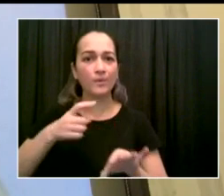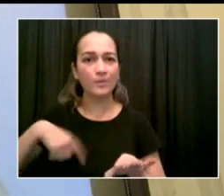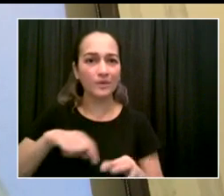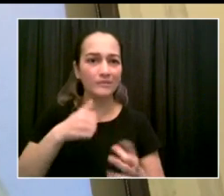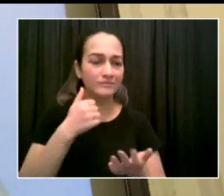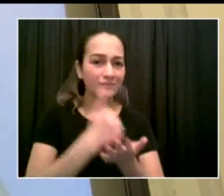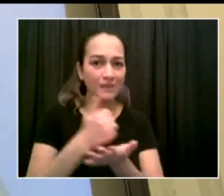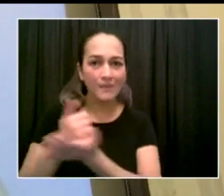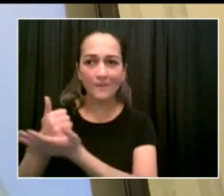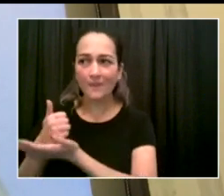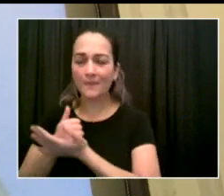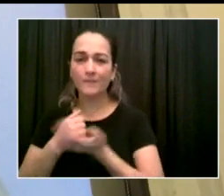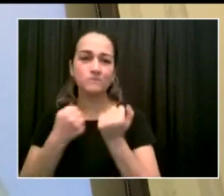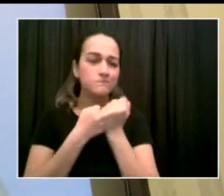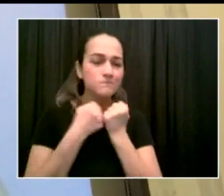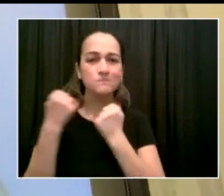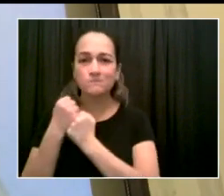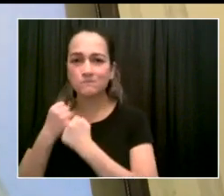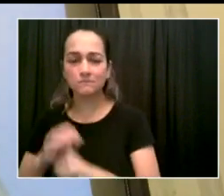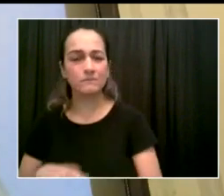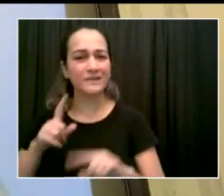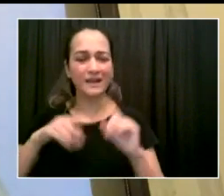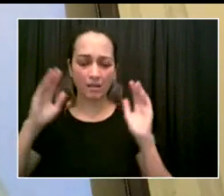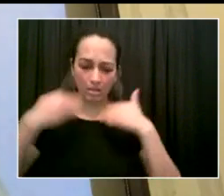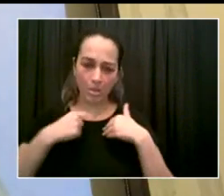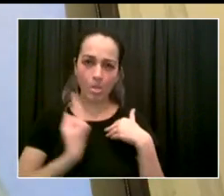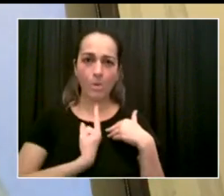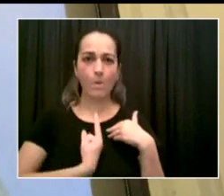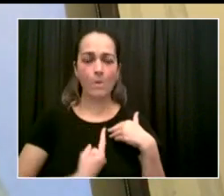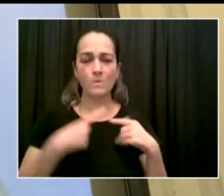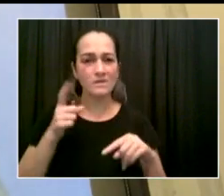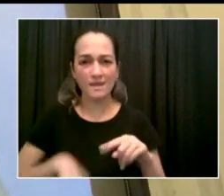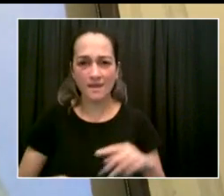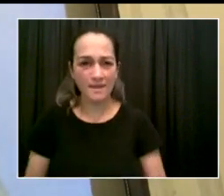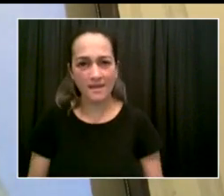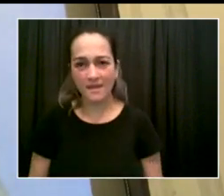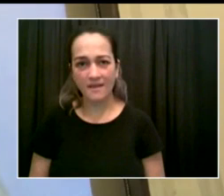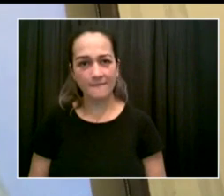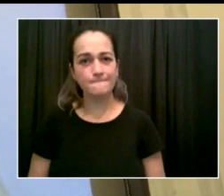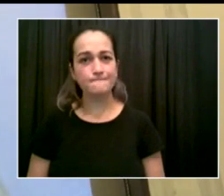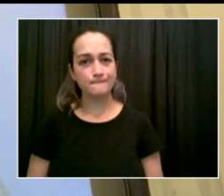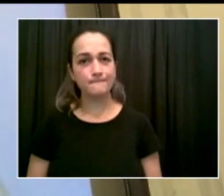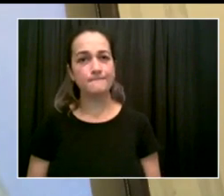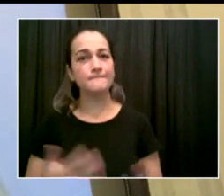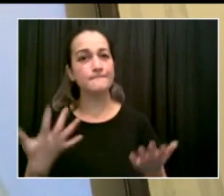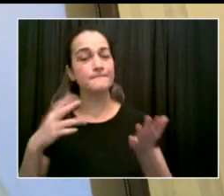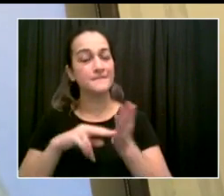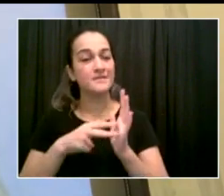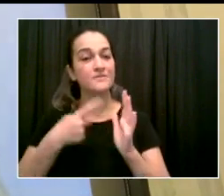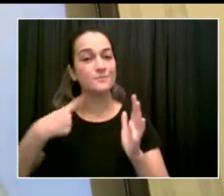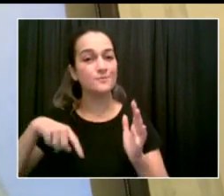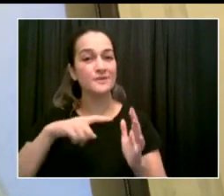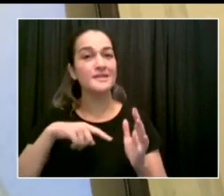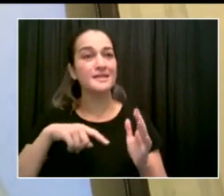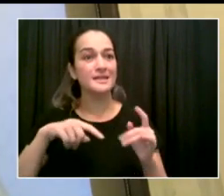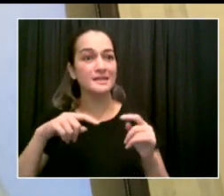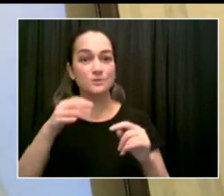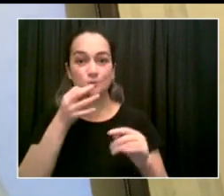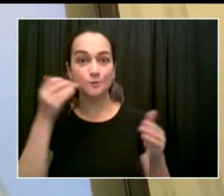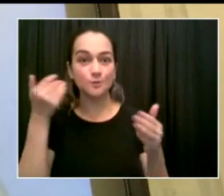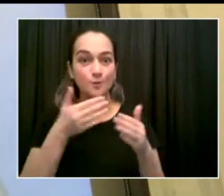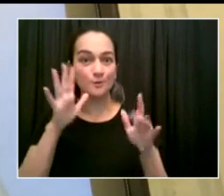say l'chaim, it's about saving other lives, which we will continue to do, and also about